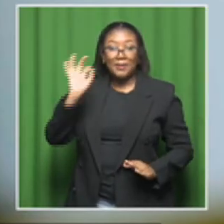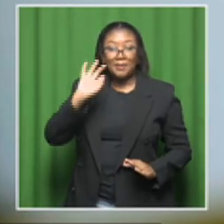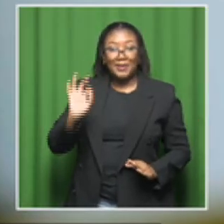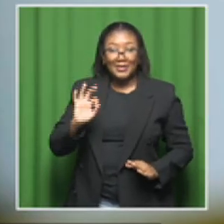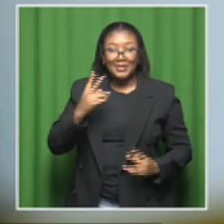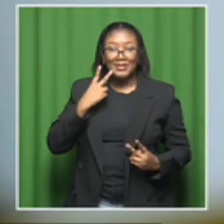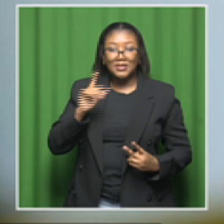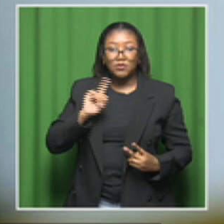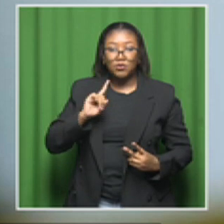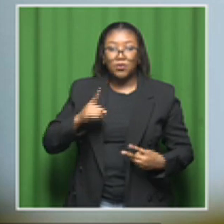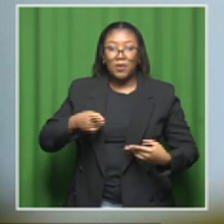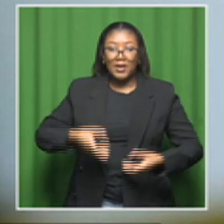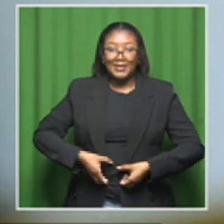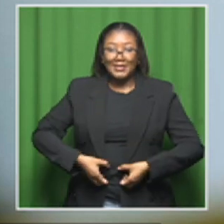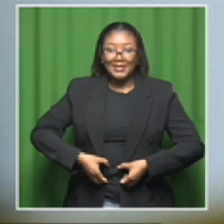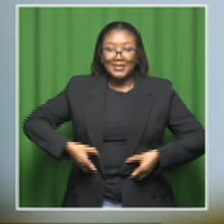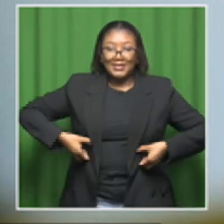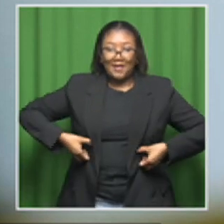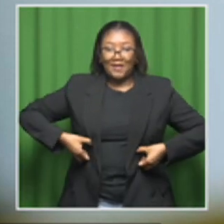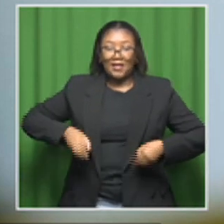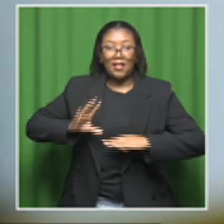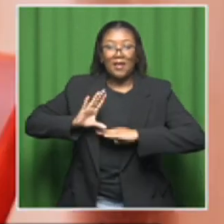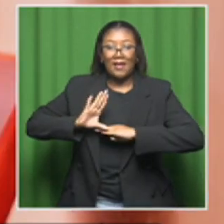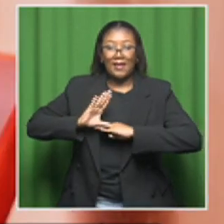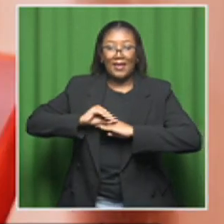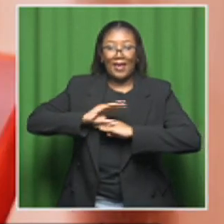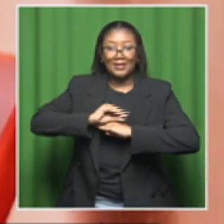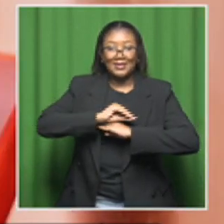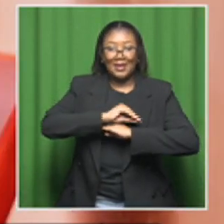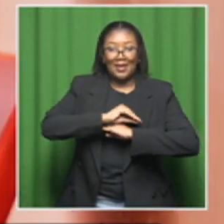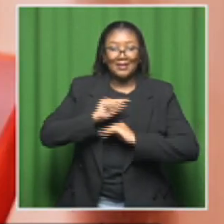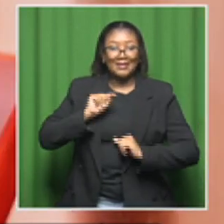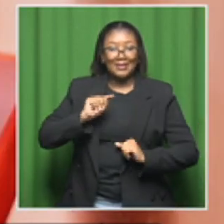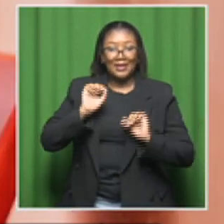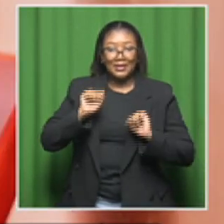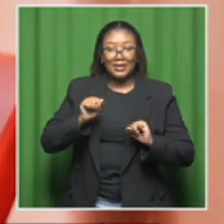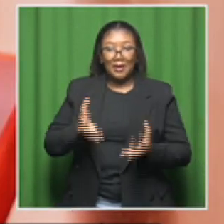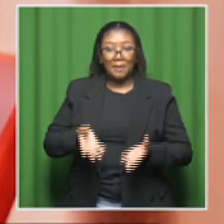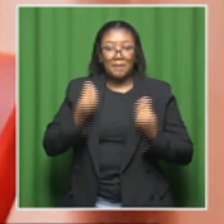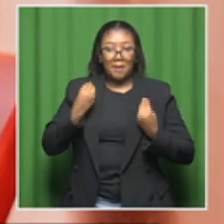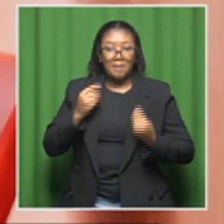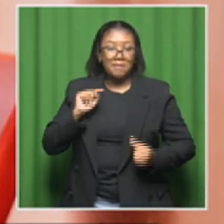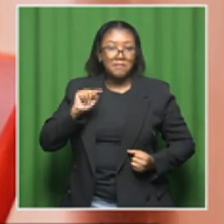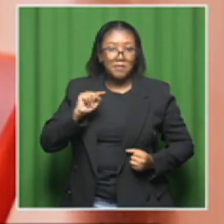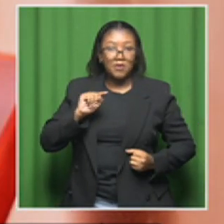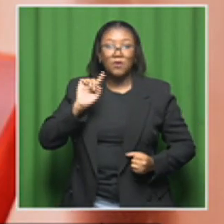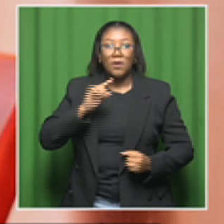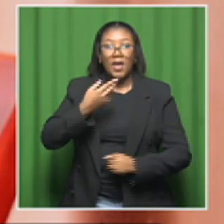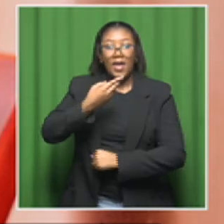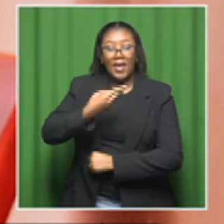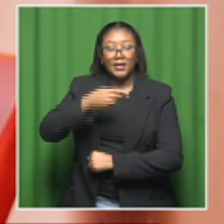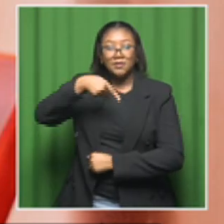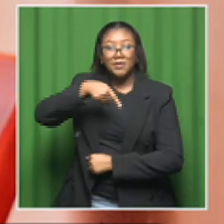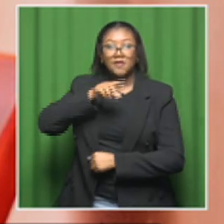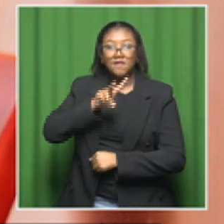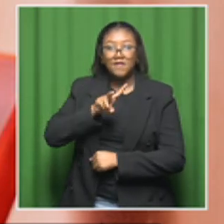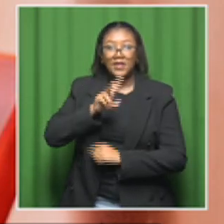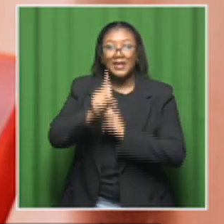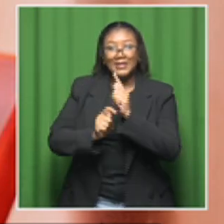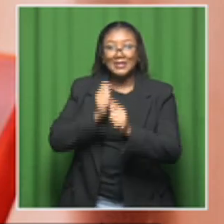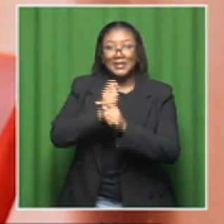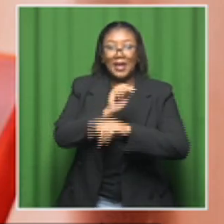cases that may develop later in their lives with HPV types 16 and 18 accounting for